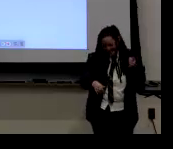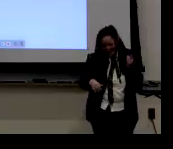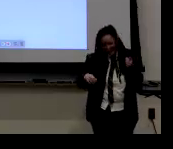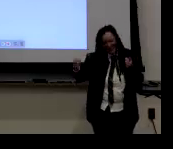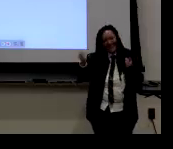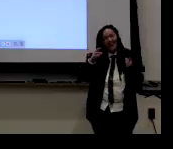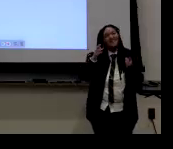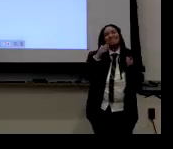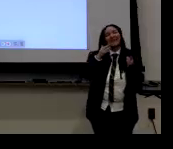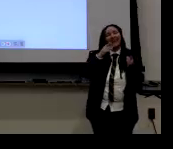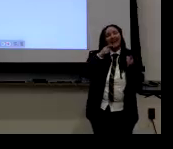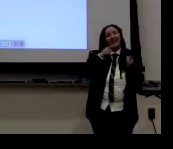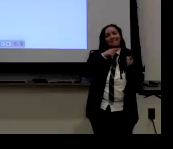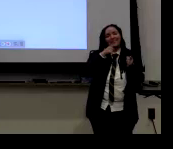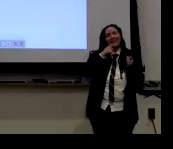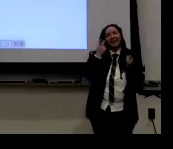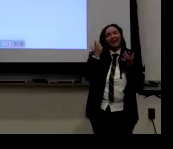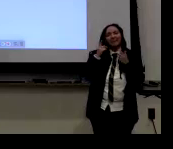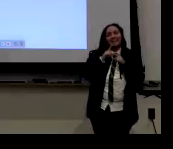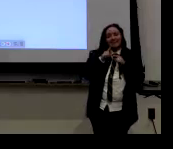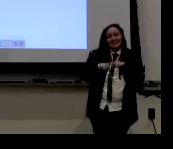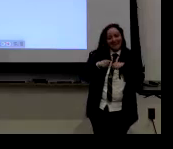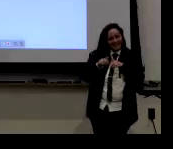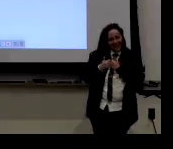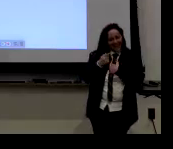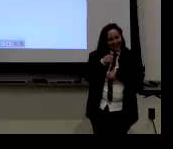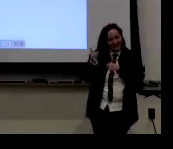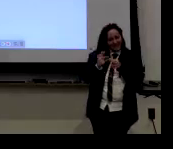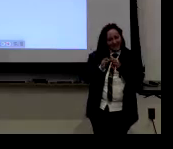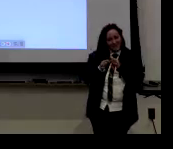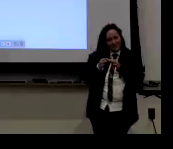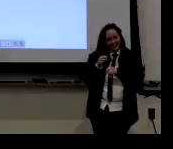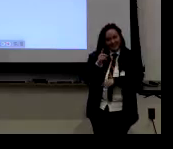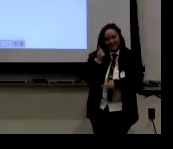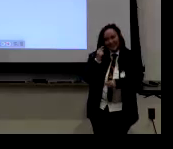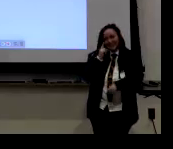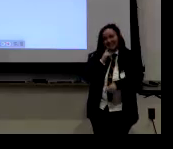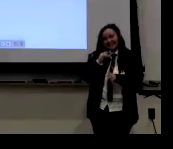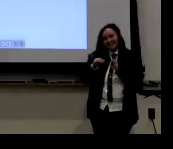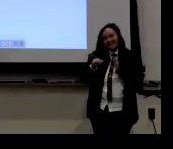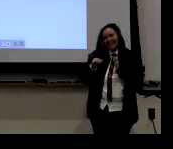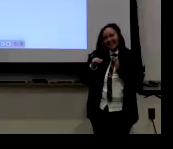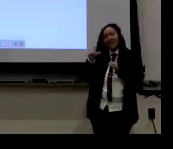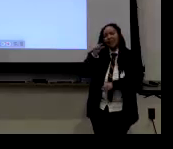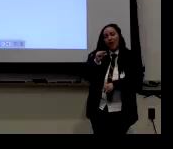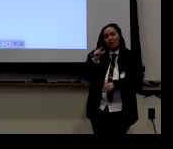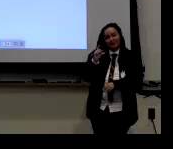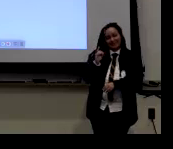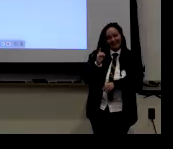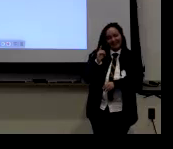That's really gutsy. Wow. Okay. So, it depends on how you